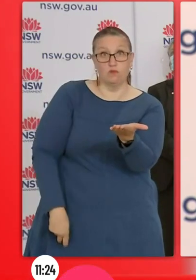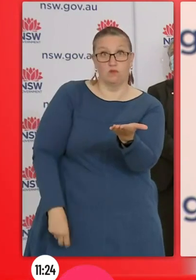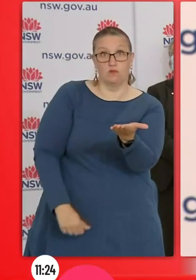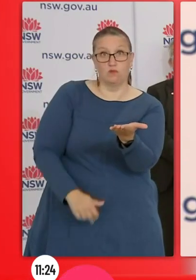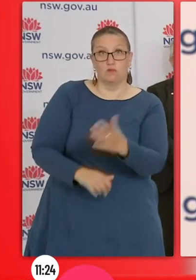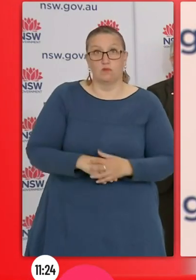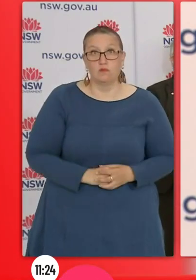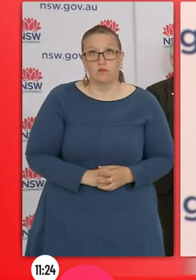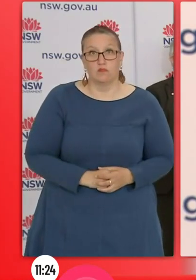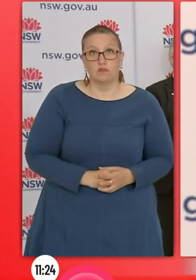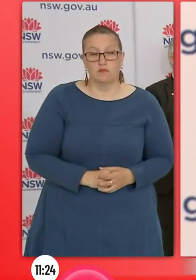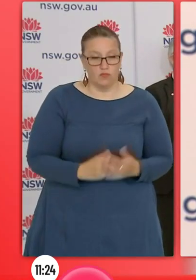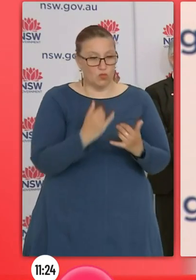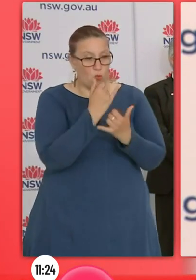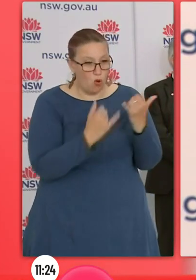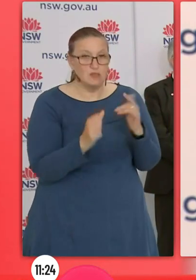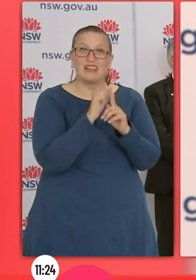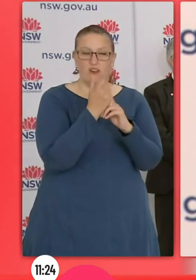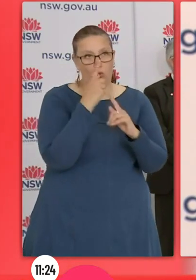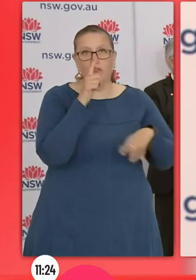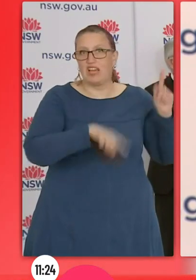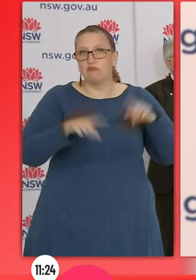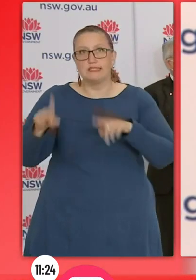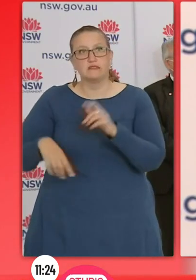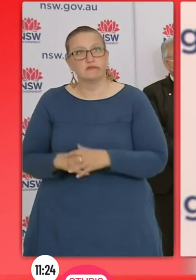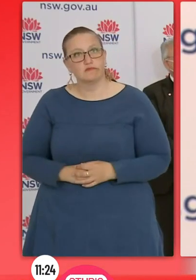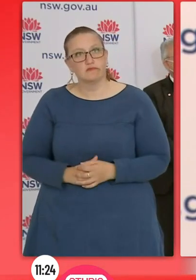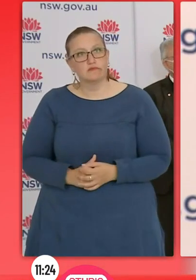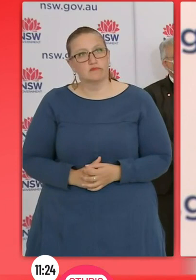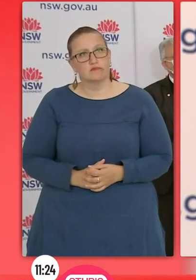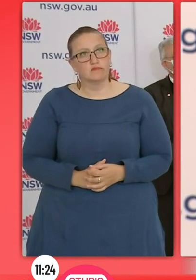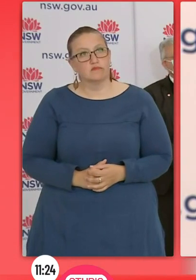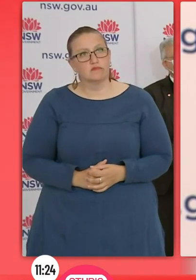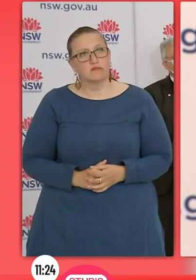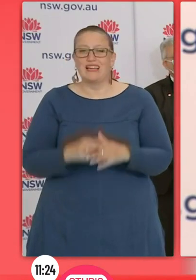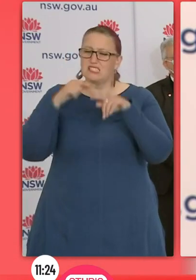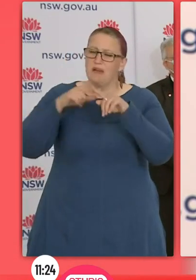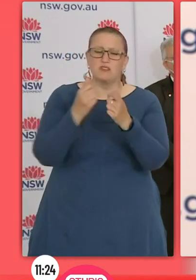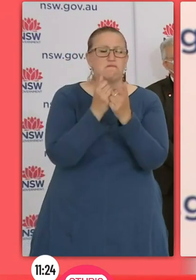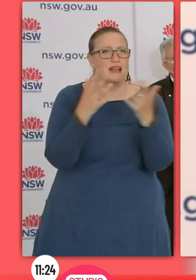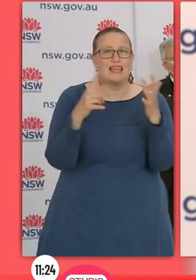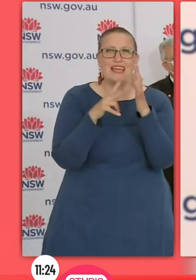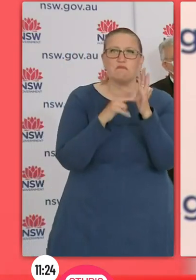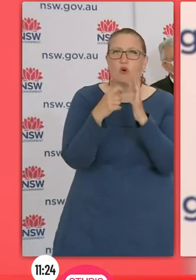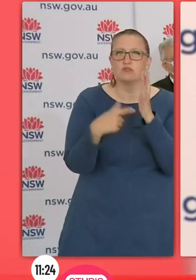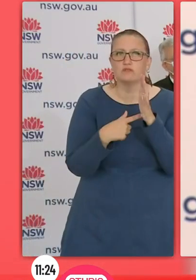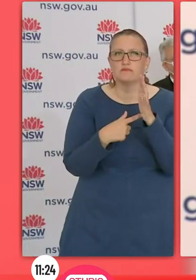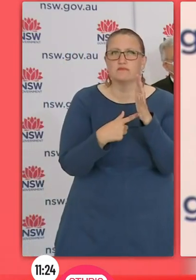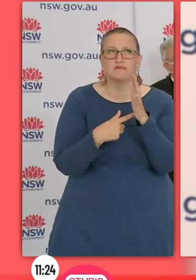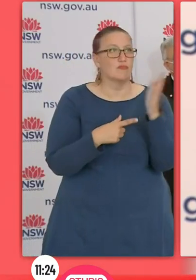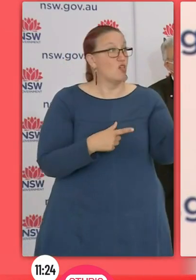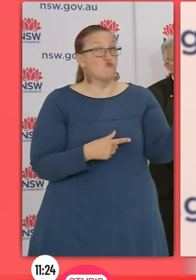The worst case scenario varies and it varies and it depends on what the inputs might be. And I wish, I wish,